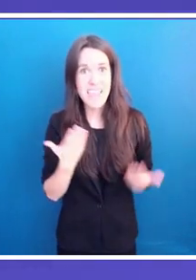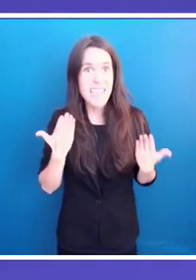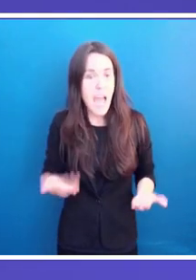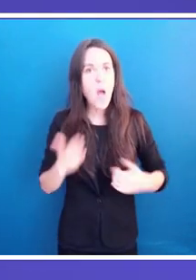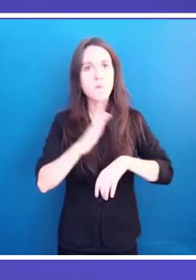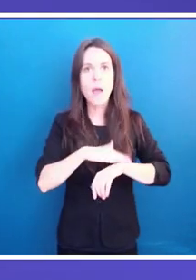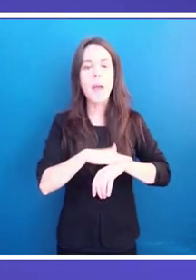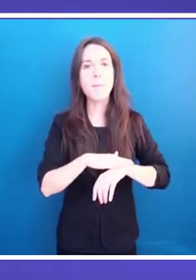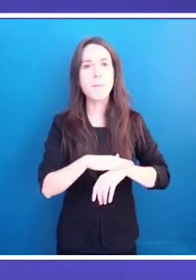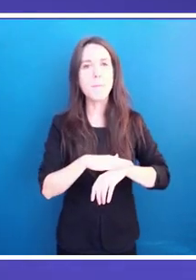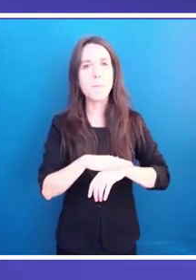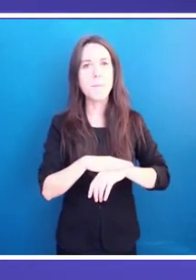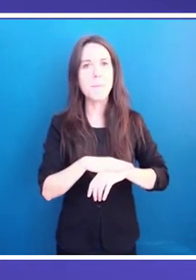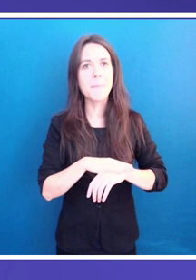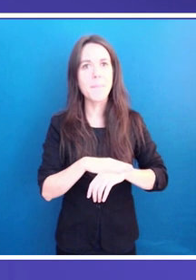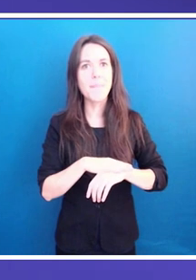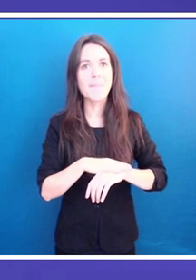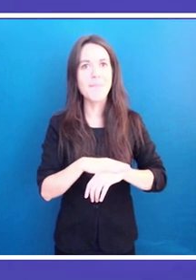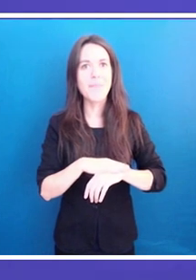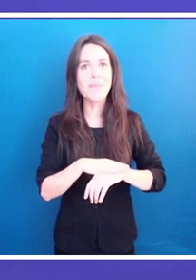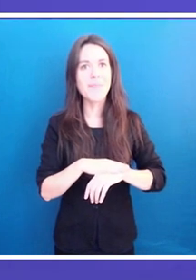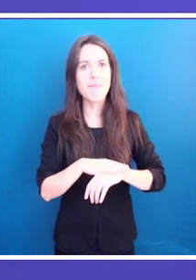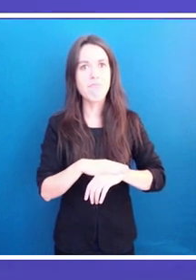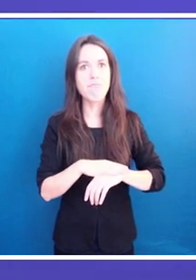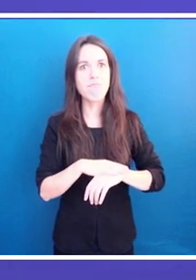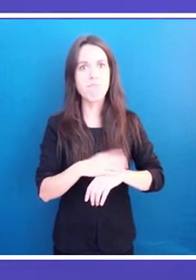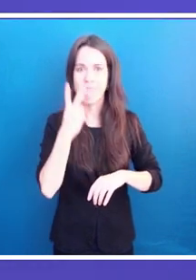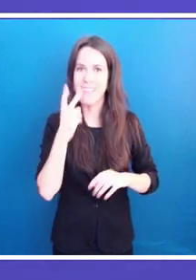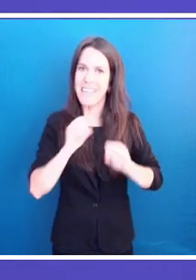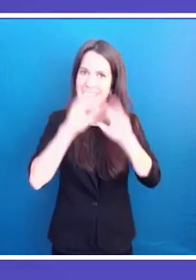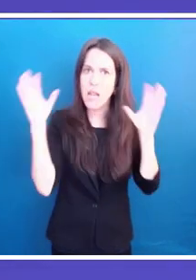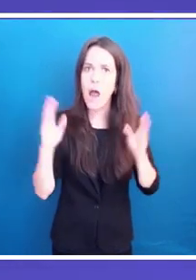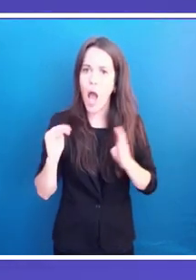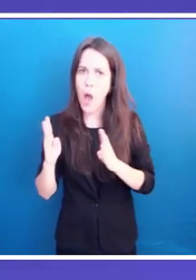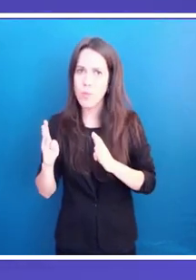urban planning, to municipal services and to legislation at large.